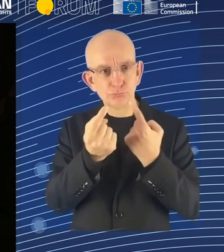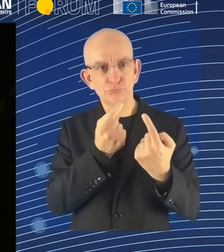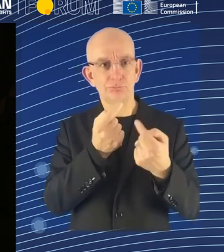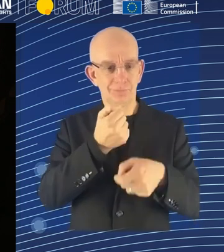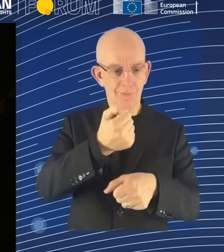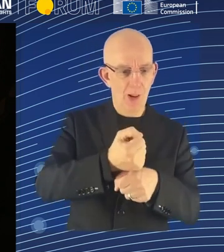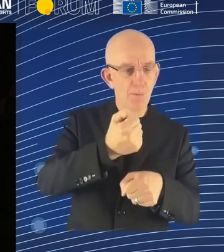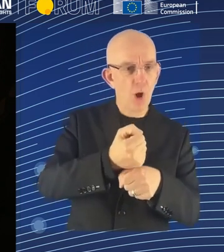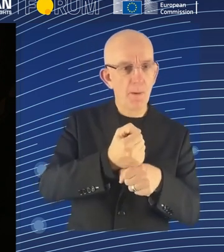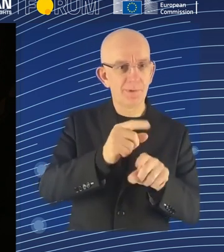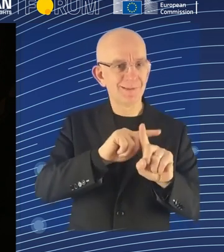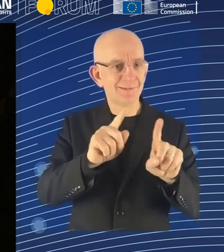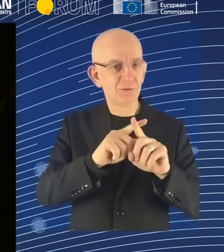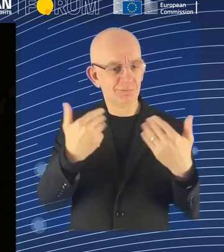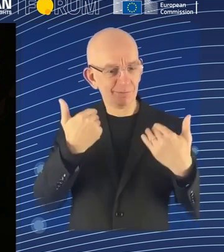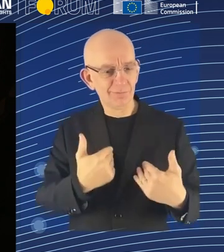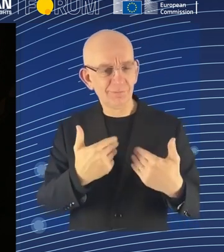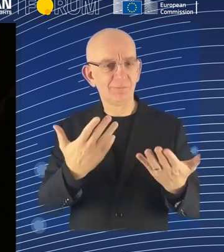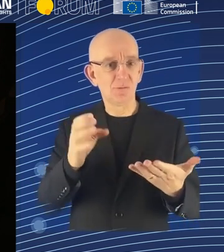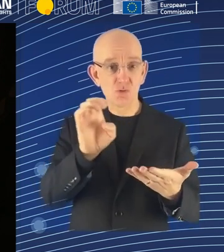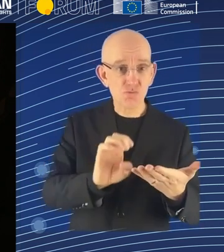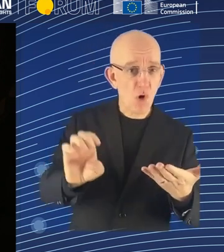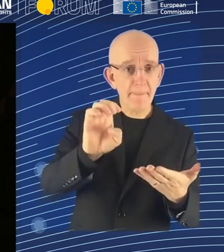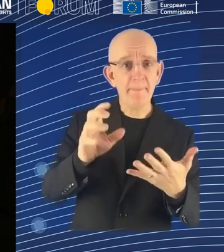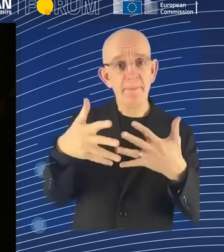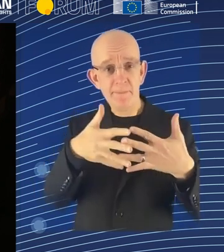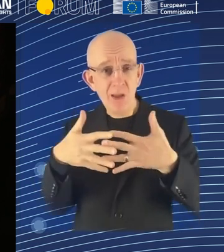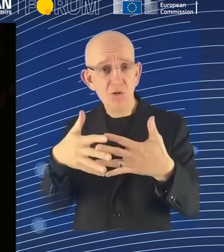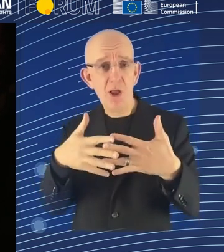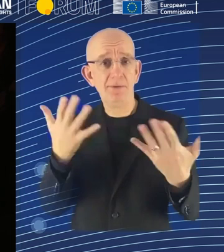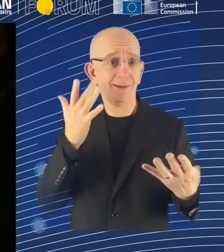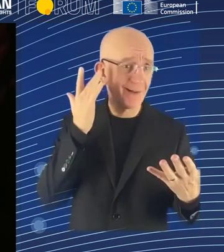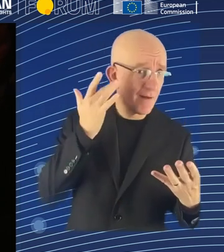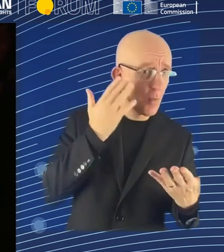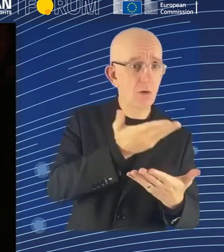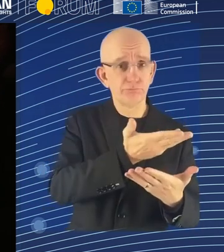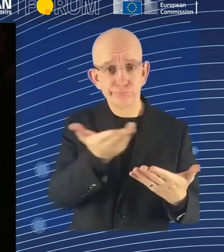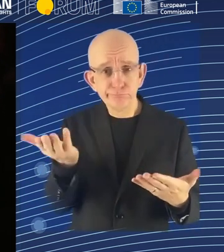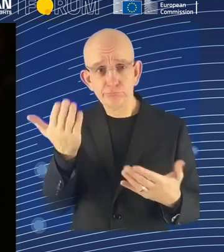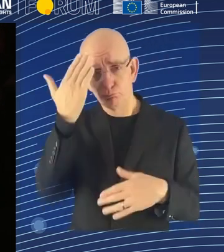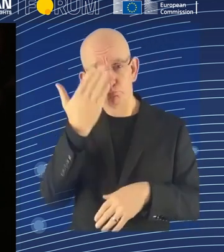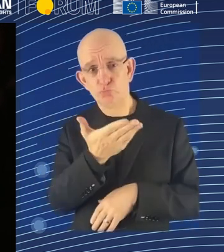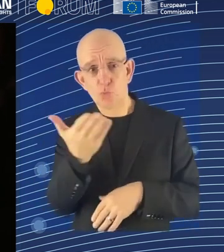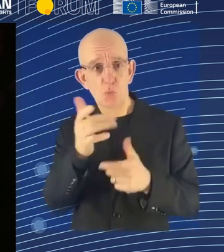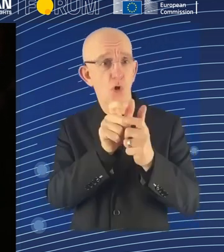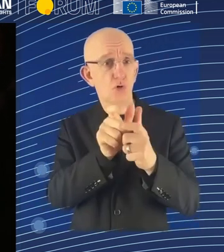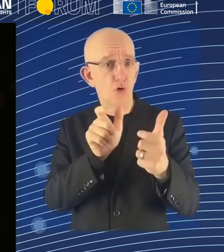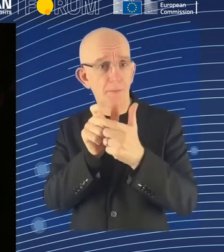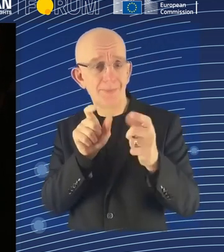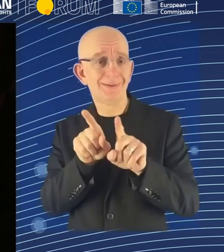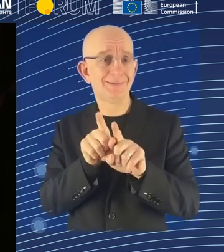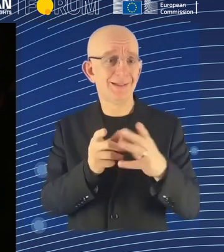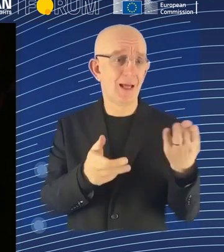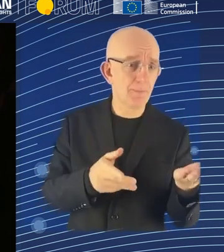make deals with very large and complex supply chains, right? So they make contracts with vendors